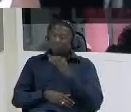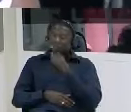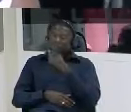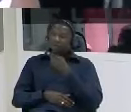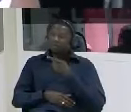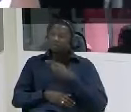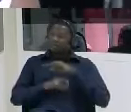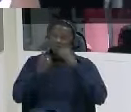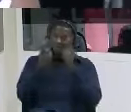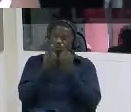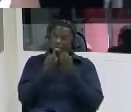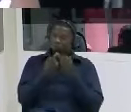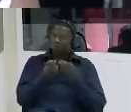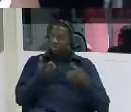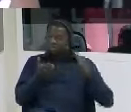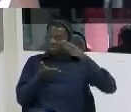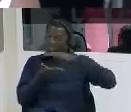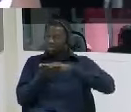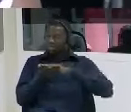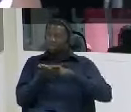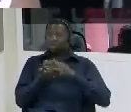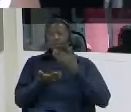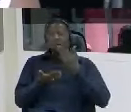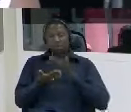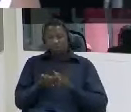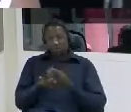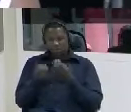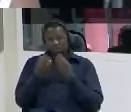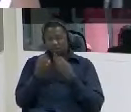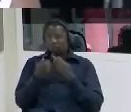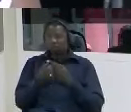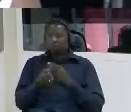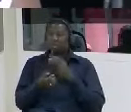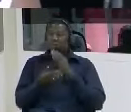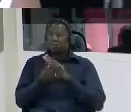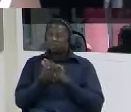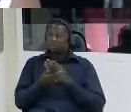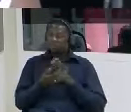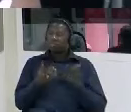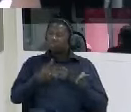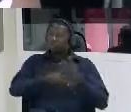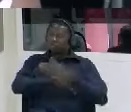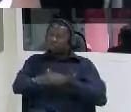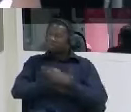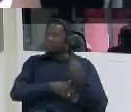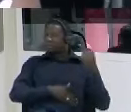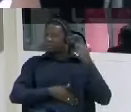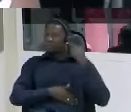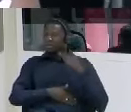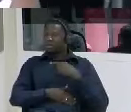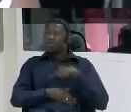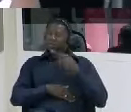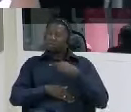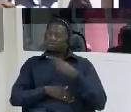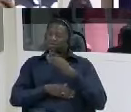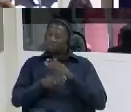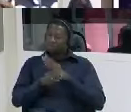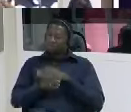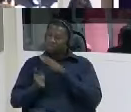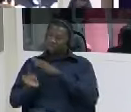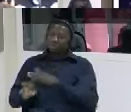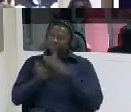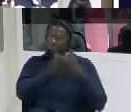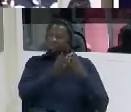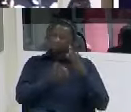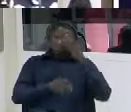add um on that kindly tell us before we wind down the hearing and i hand you over to the commissioners